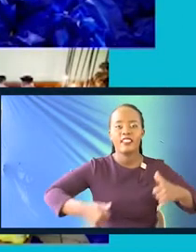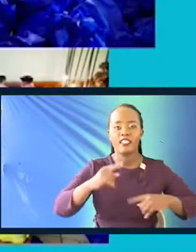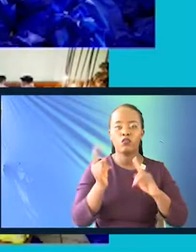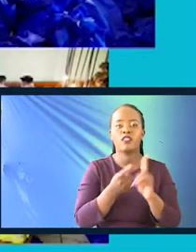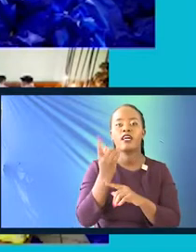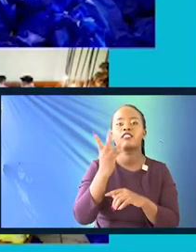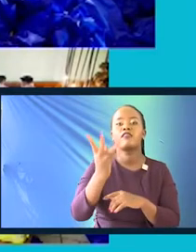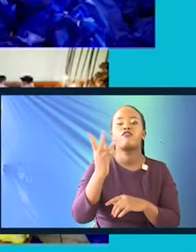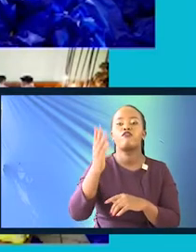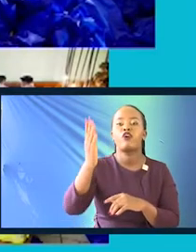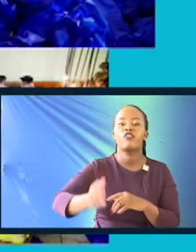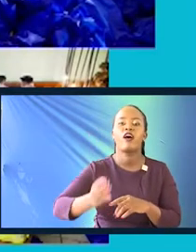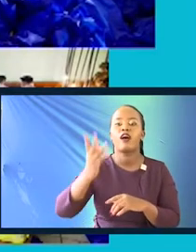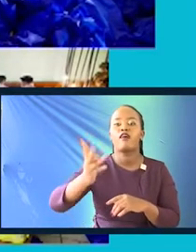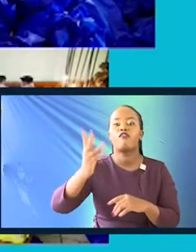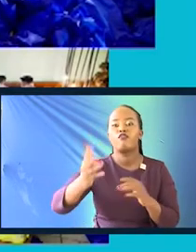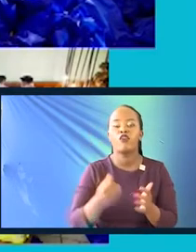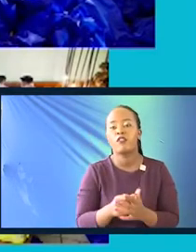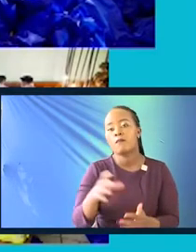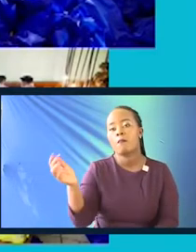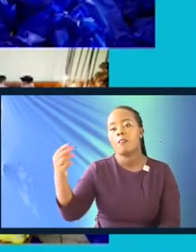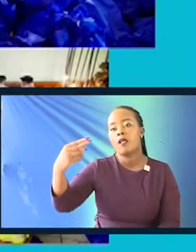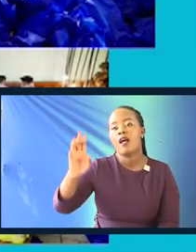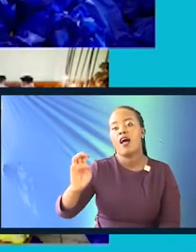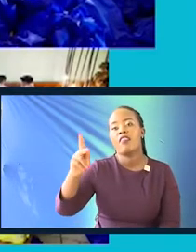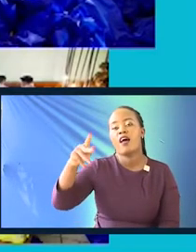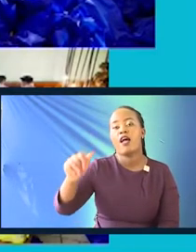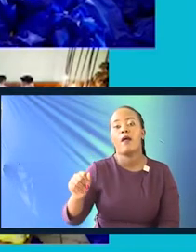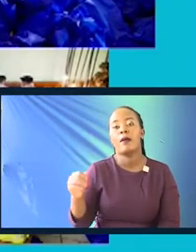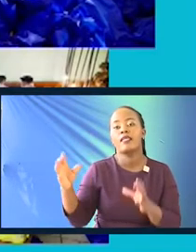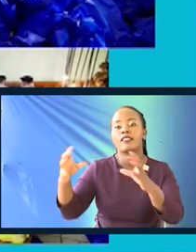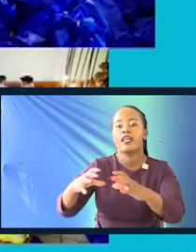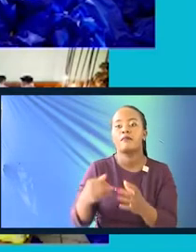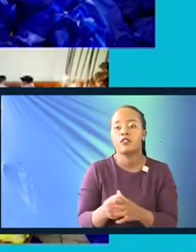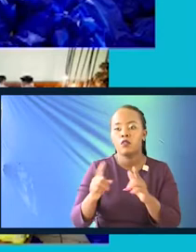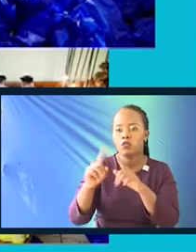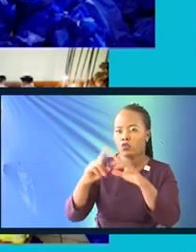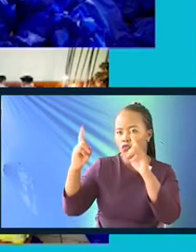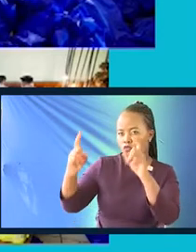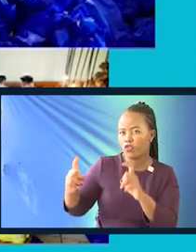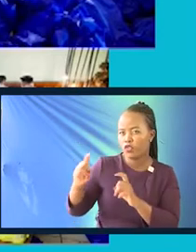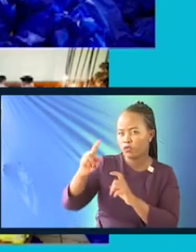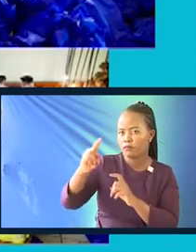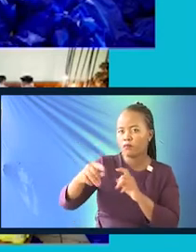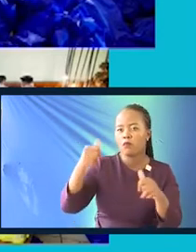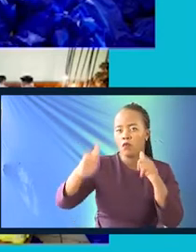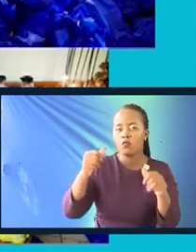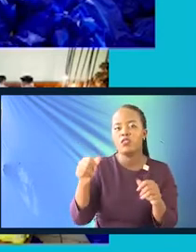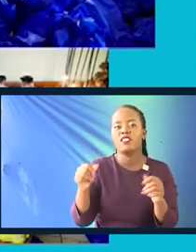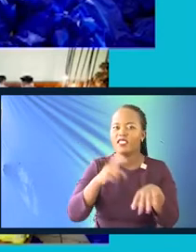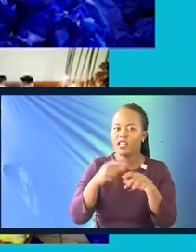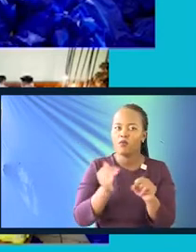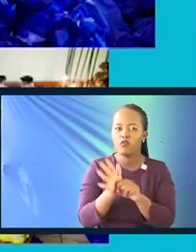4th of April. HEPA Jam, and on the right also you'll see a photo of an intervention that we've done which is around COVID